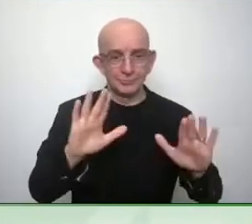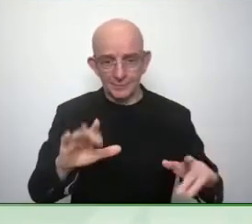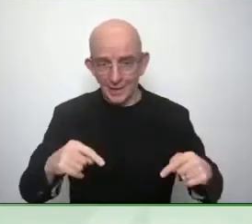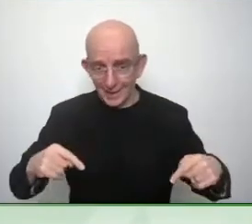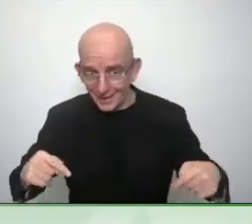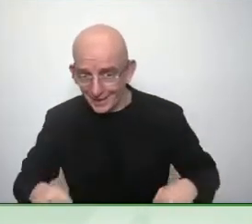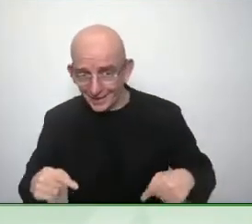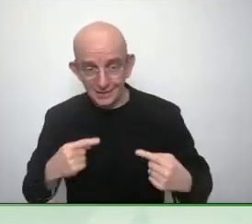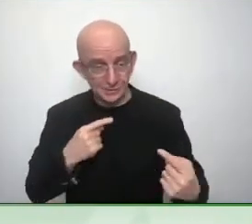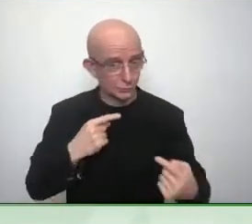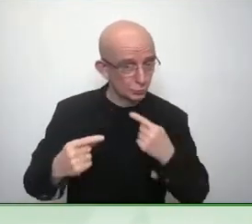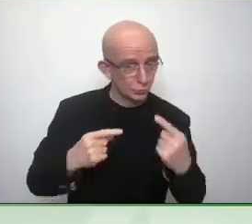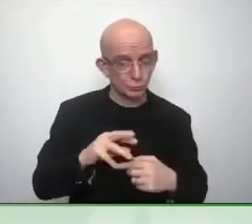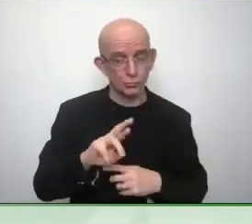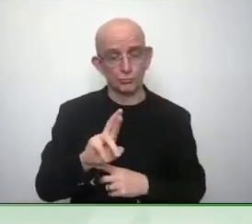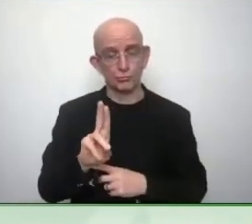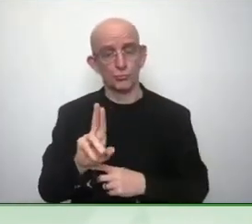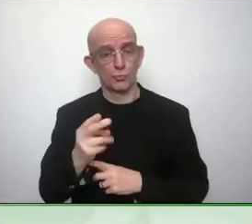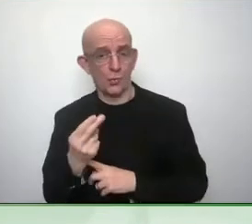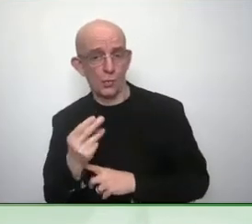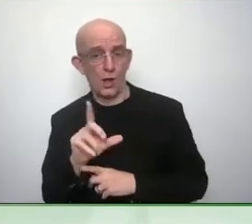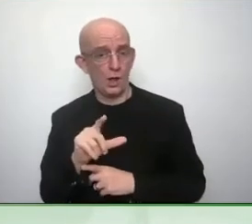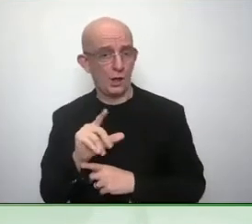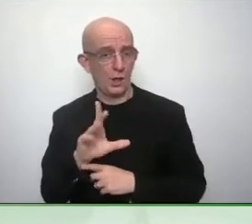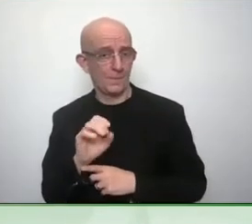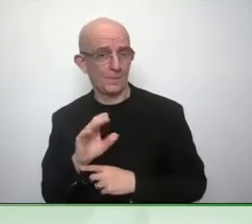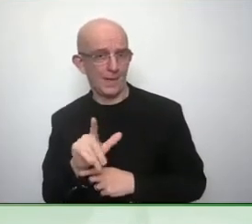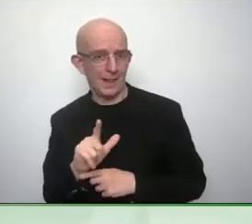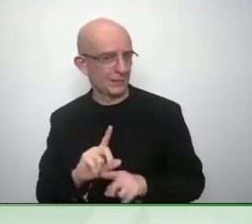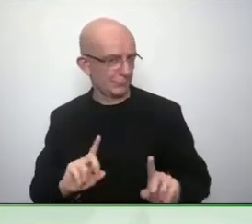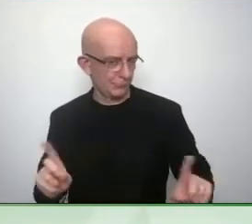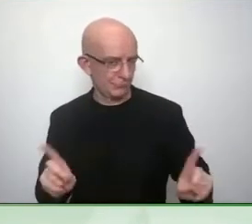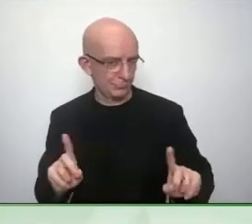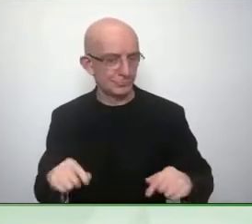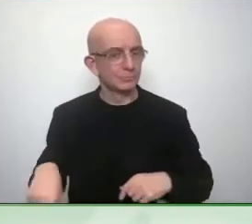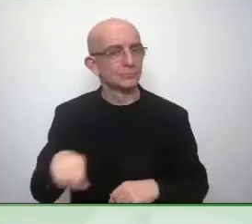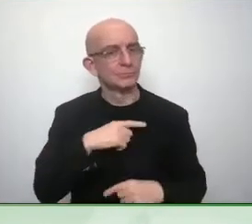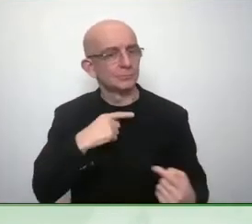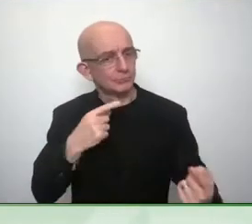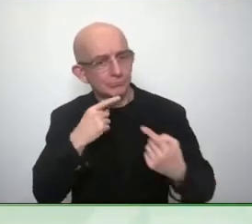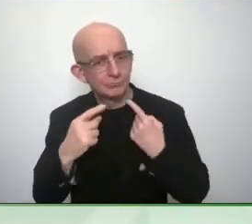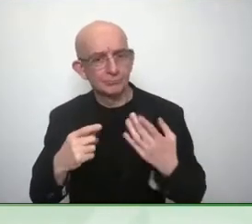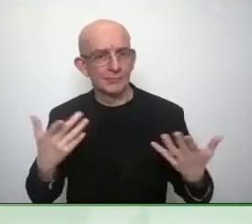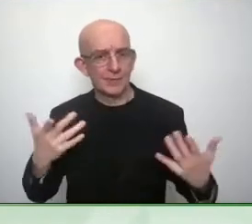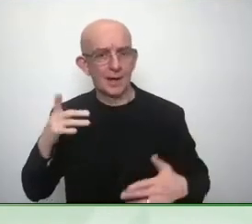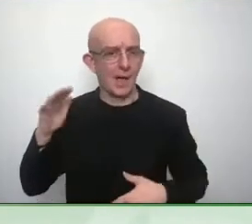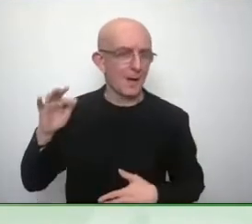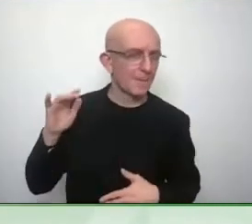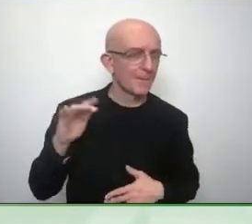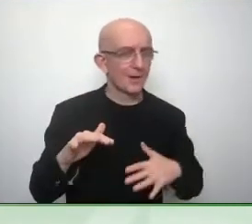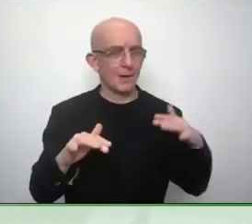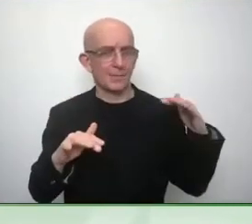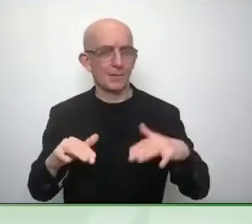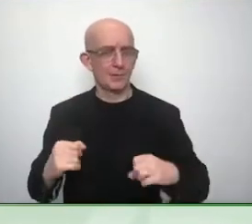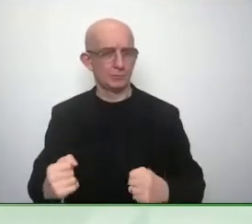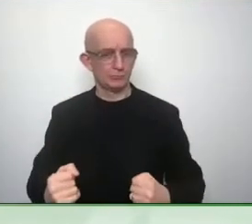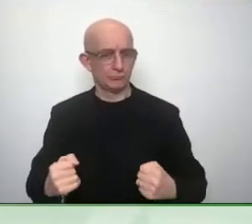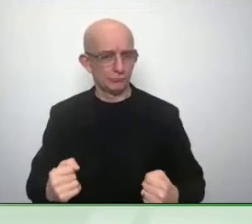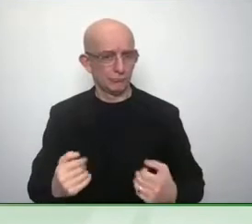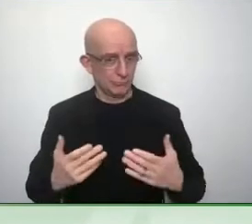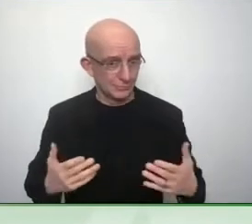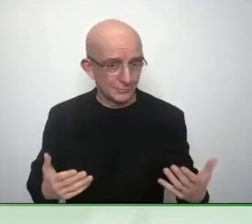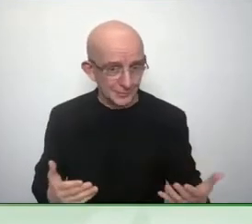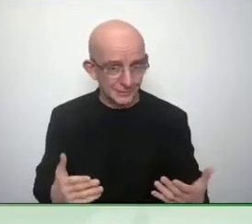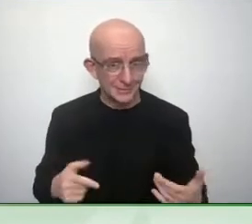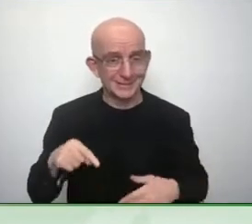that is over a billion strong and it really speaks to pride and identity will you just tell us a little bit about